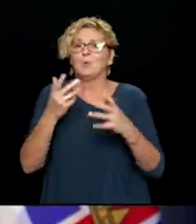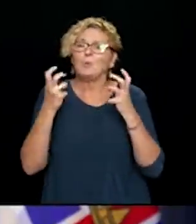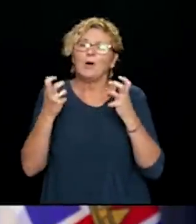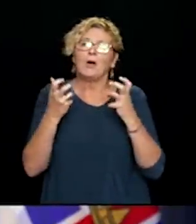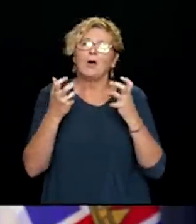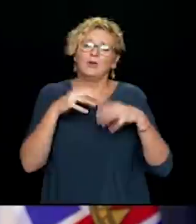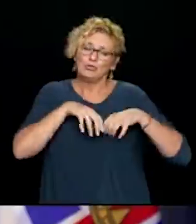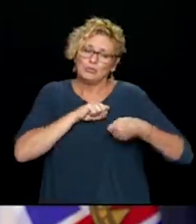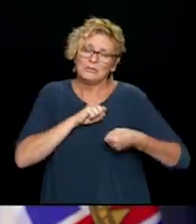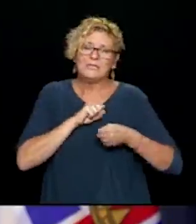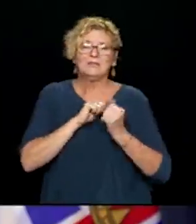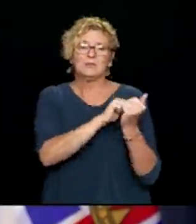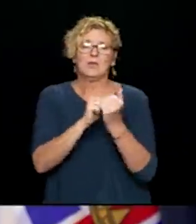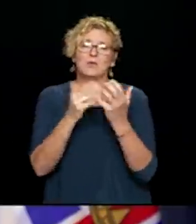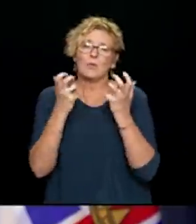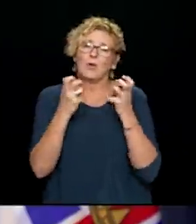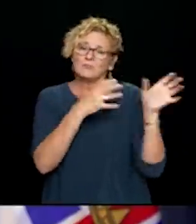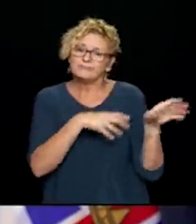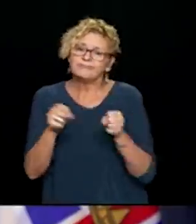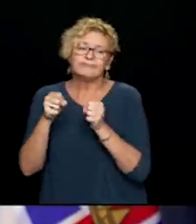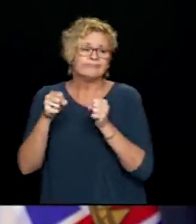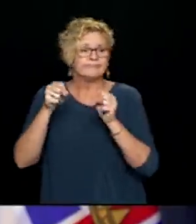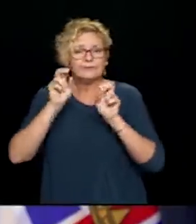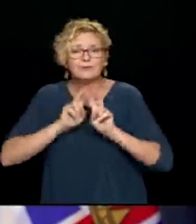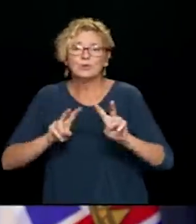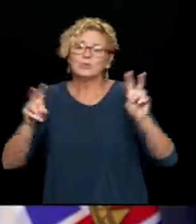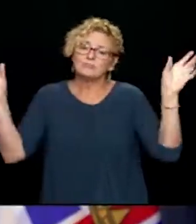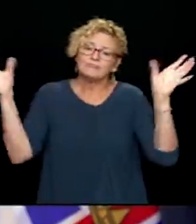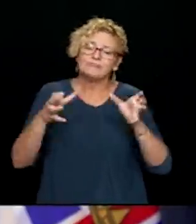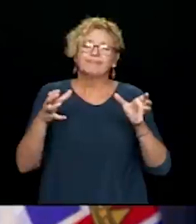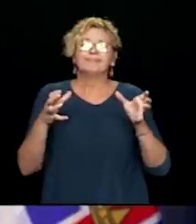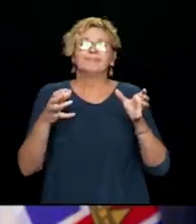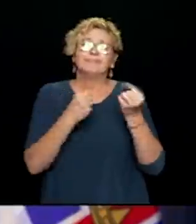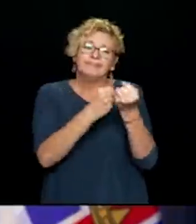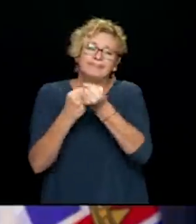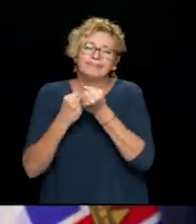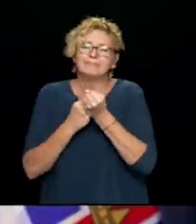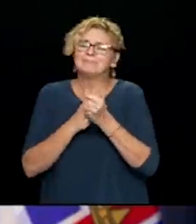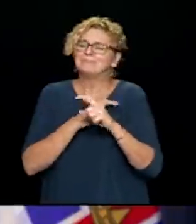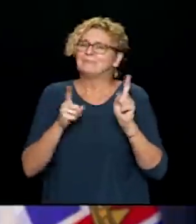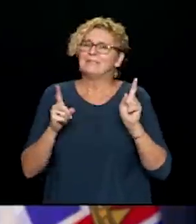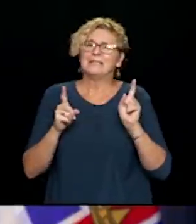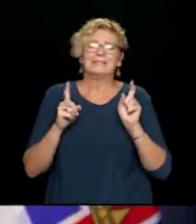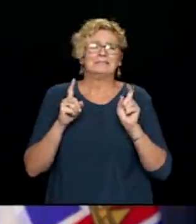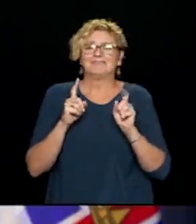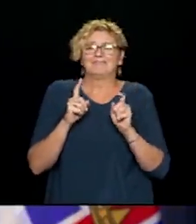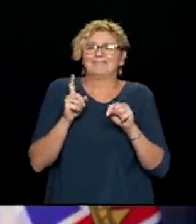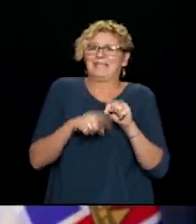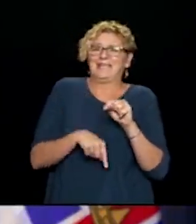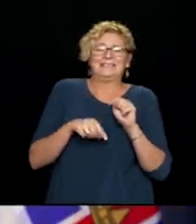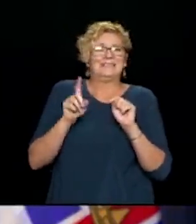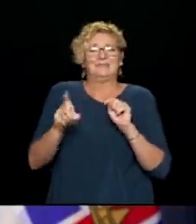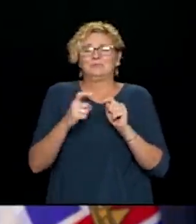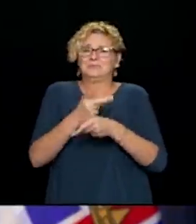in celebrations of life at this time of COVID-19. So we want all of their families, all of the caregivers to